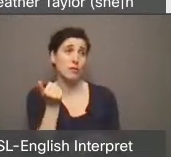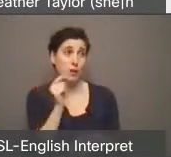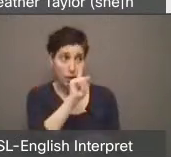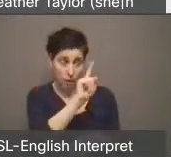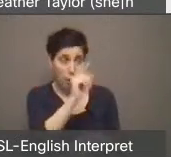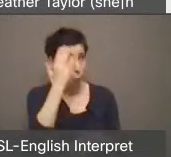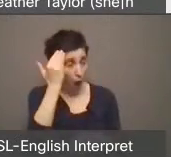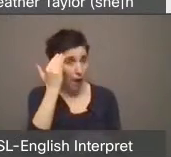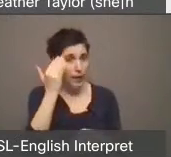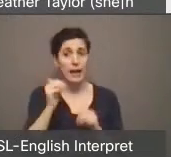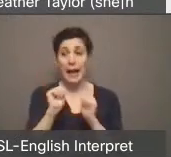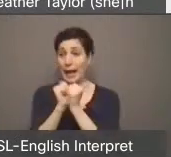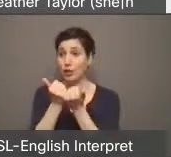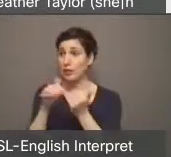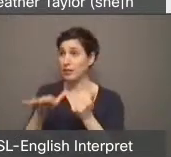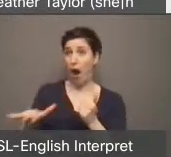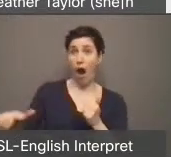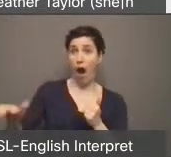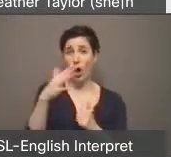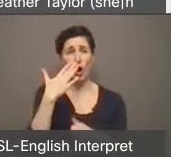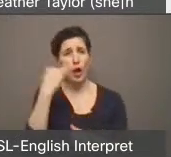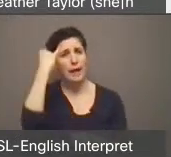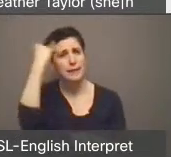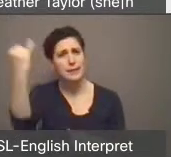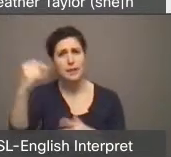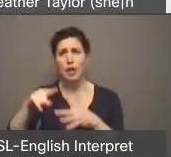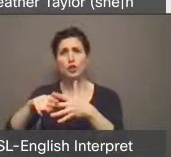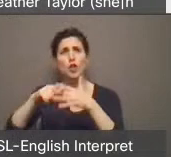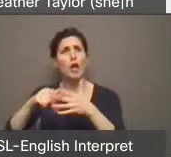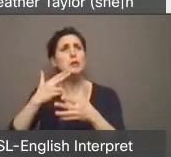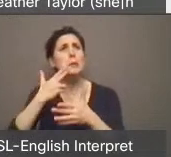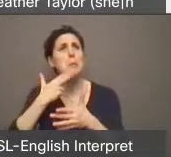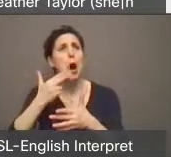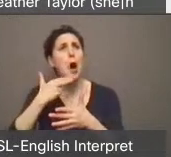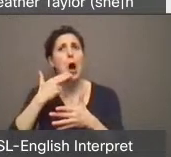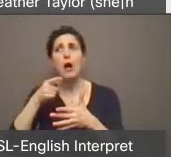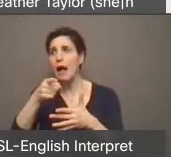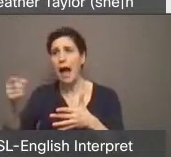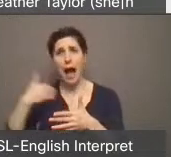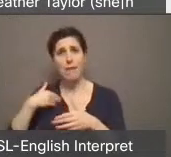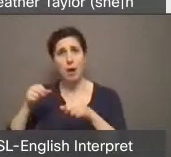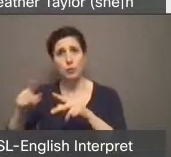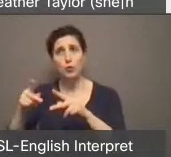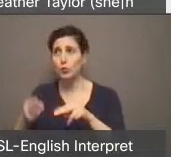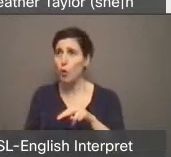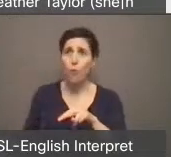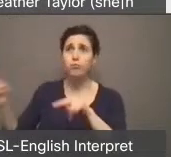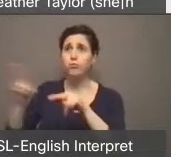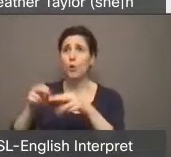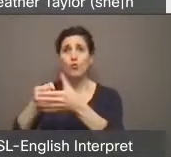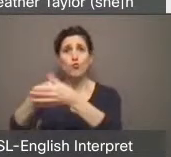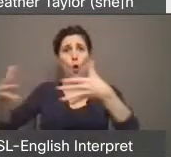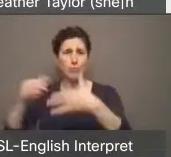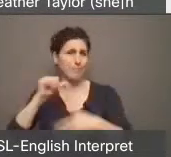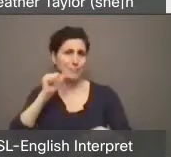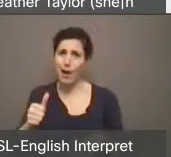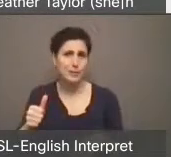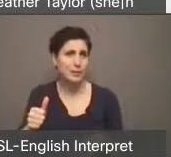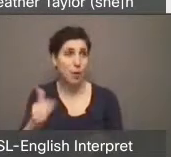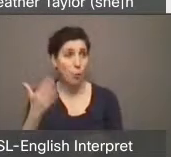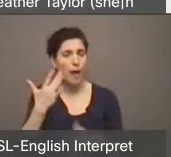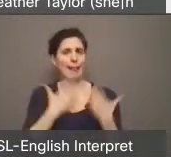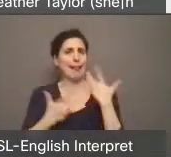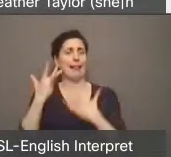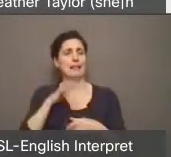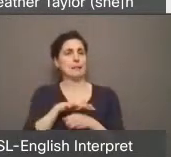agencies with good ideas that are startups to get to any level of scale in the city because of this lack of space. Everything that we do